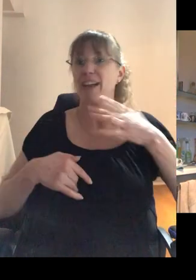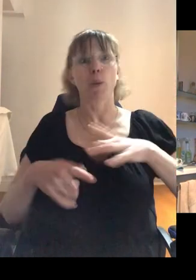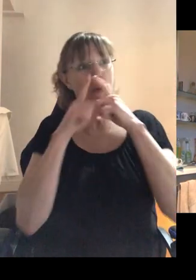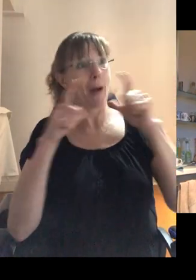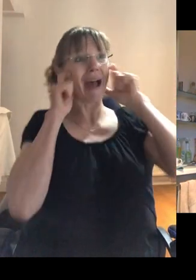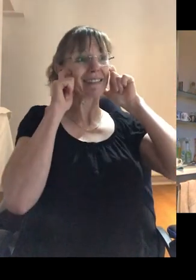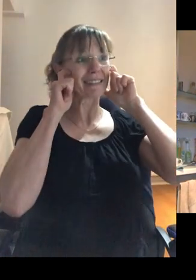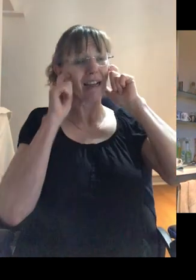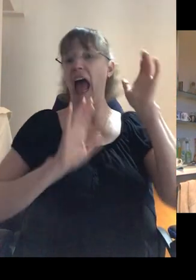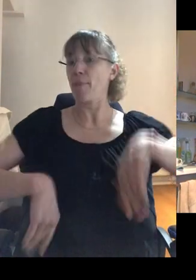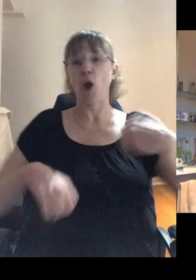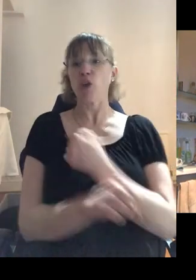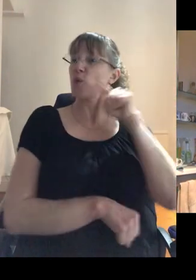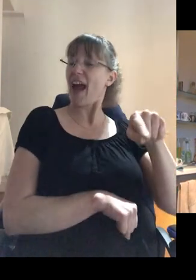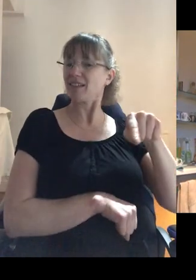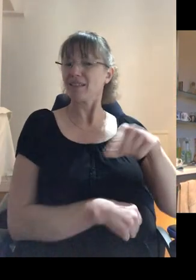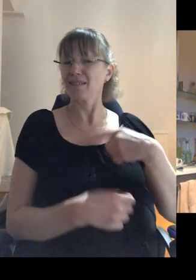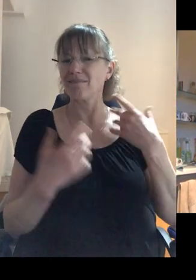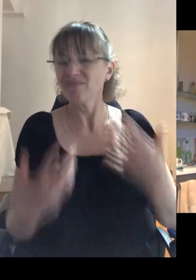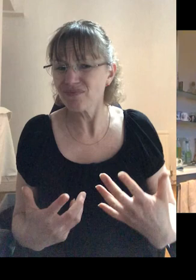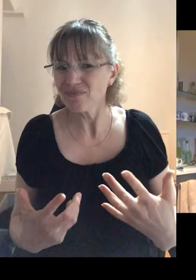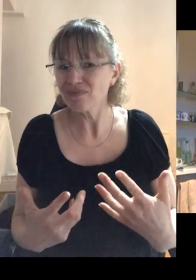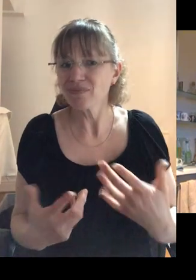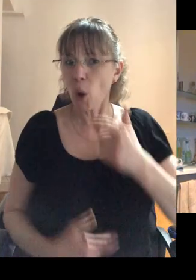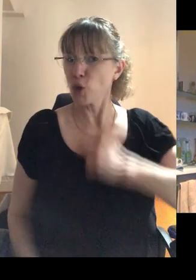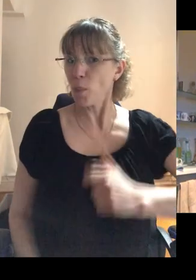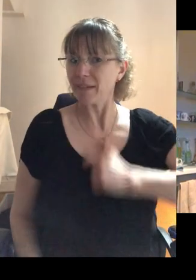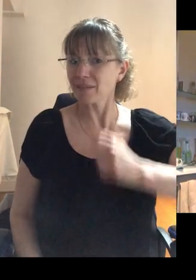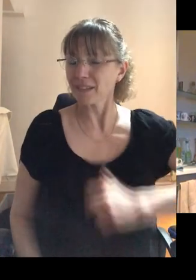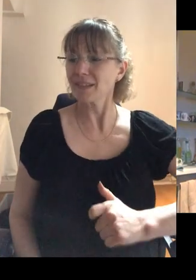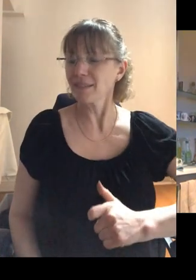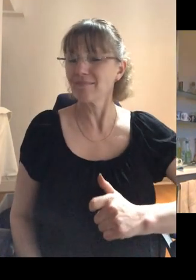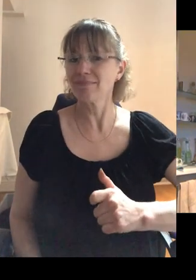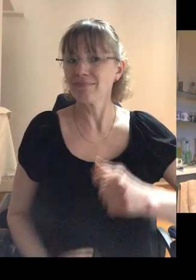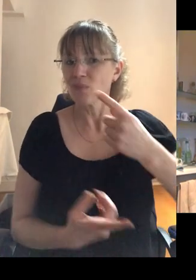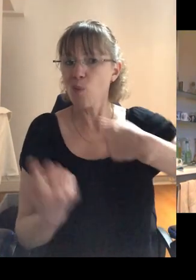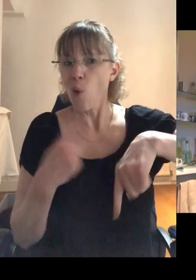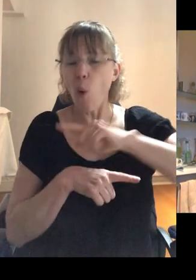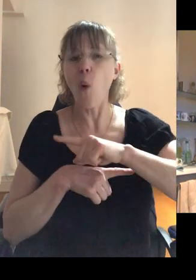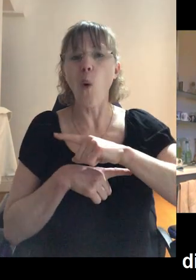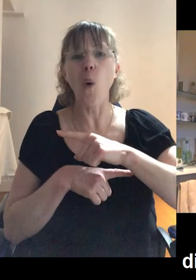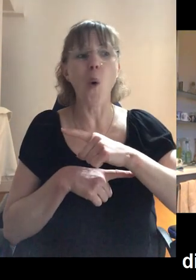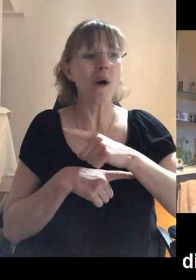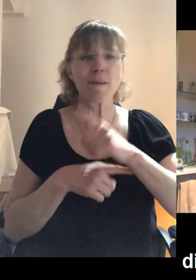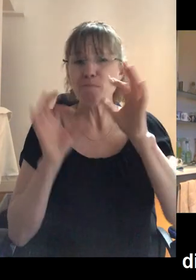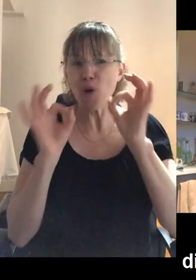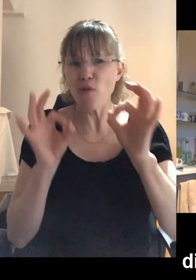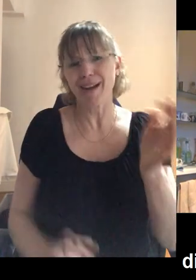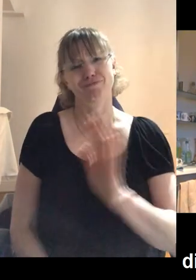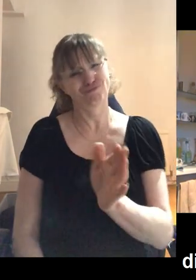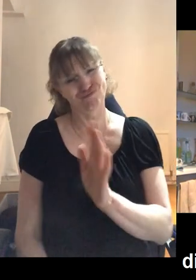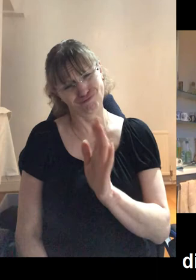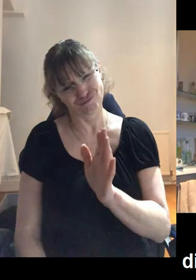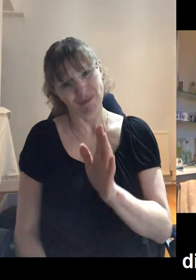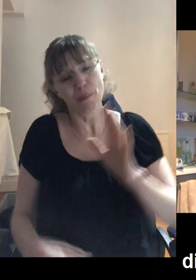a mask. Uh, I'm not going to do this. they, it, we're humans and we're, we're, we're all flawed and different in different ways. And so